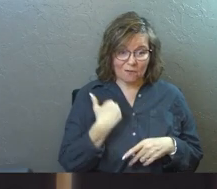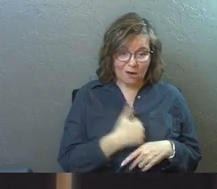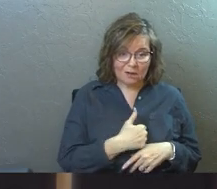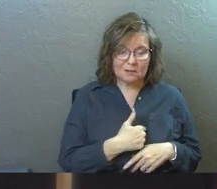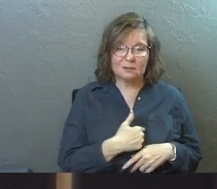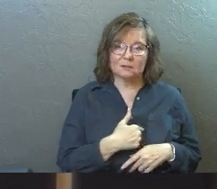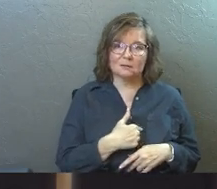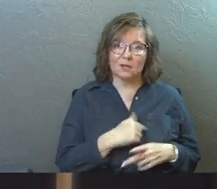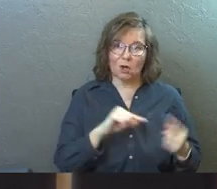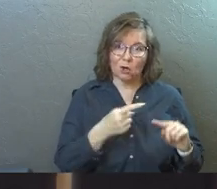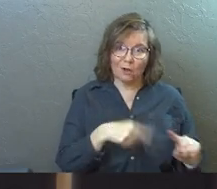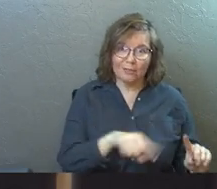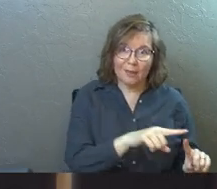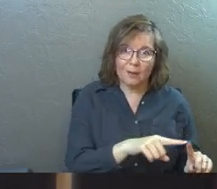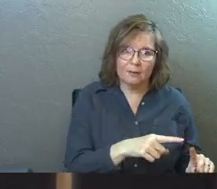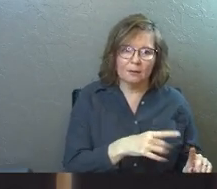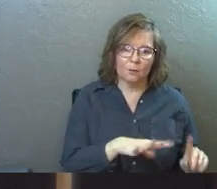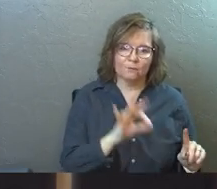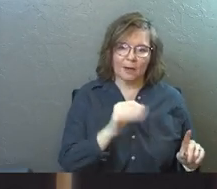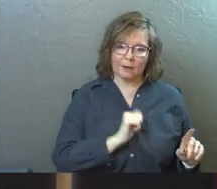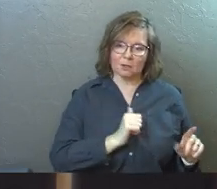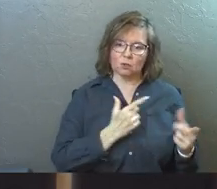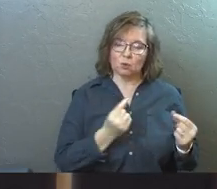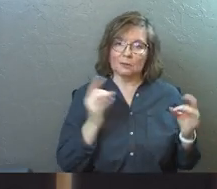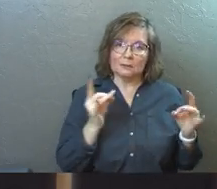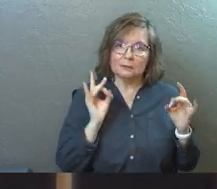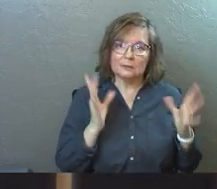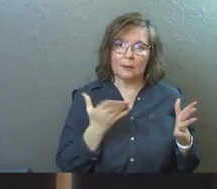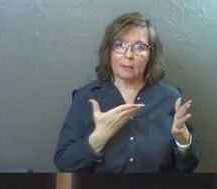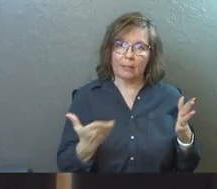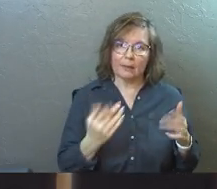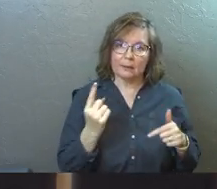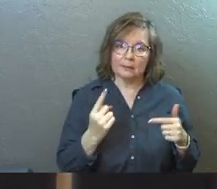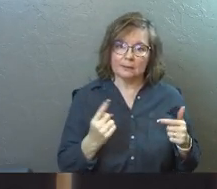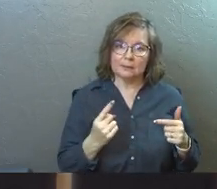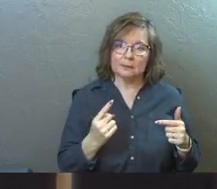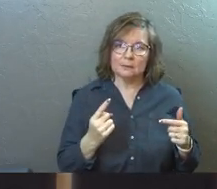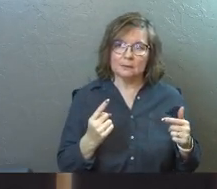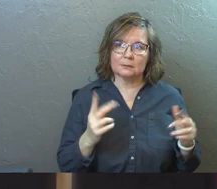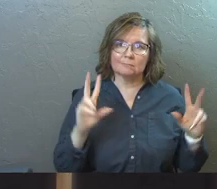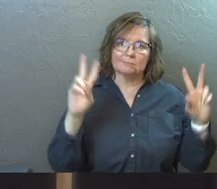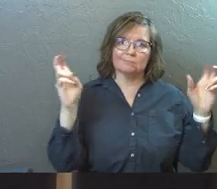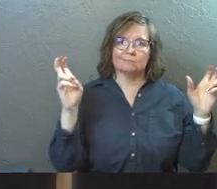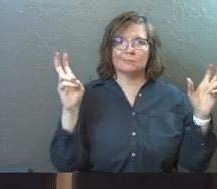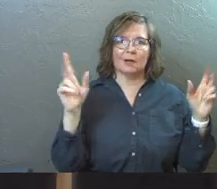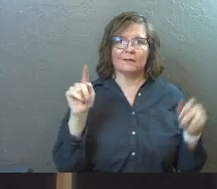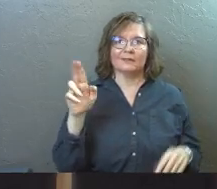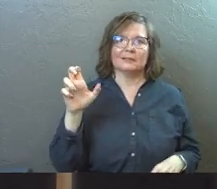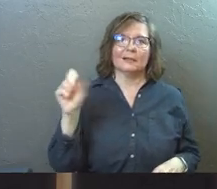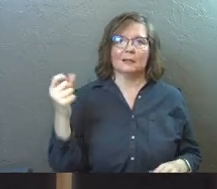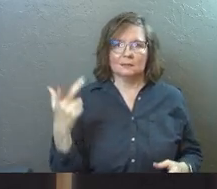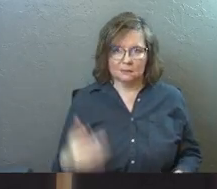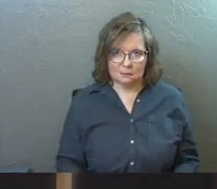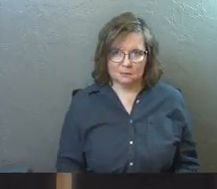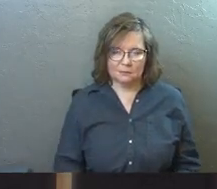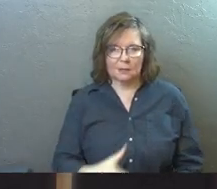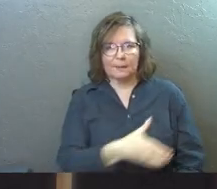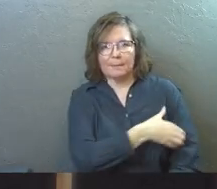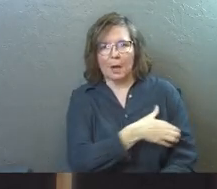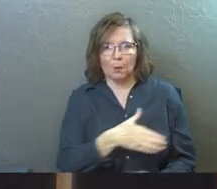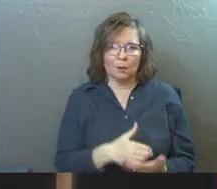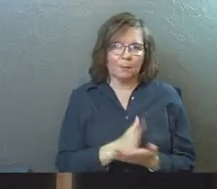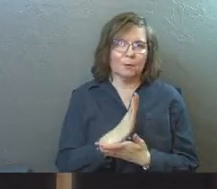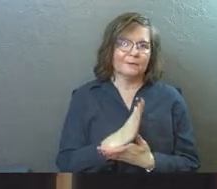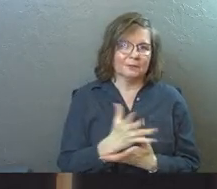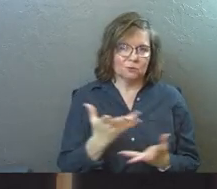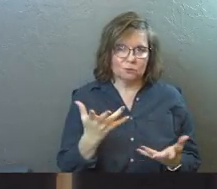us. We can find ourselves doing terrible things in the cloud of status, power, privilege,